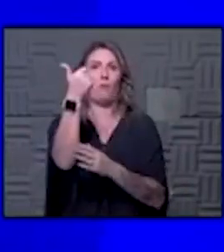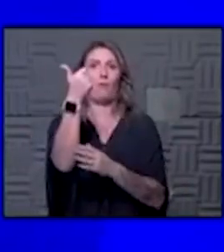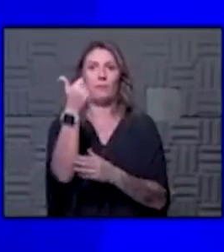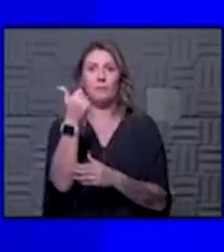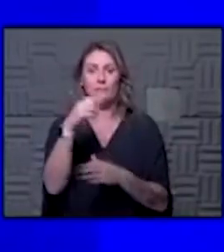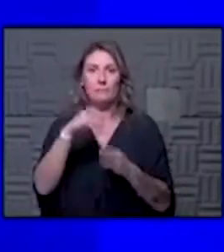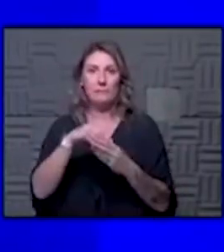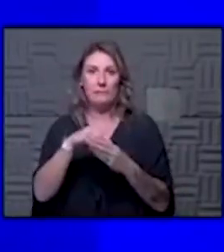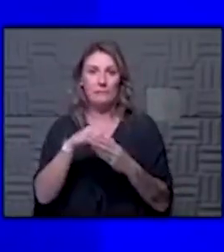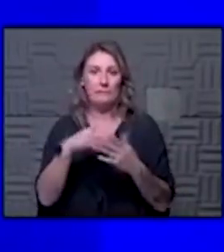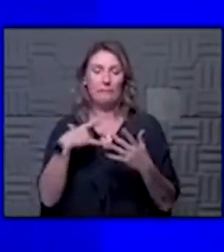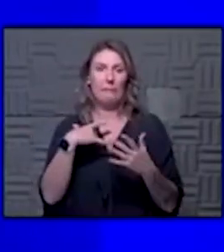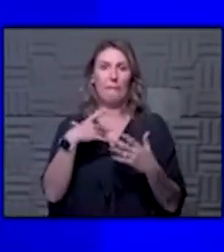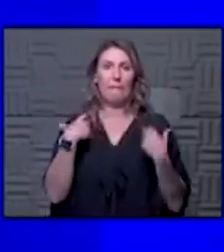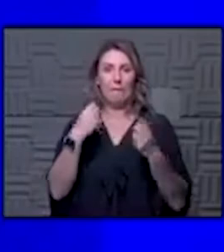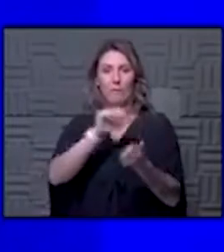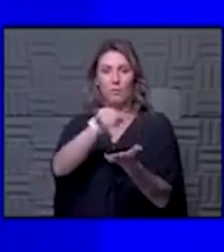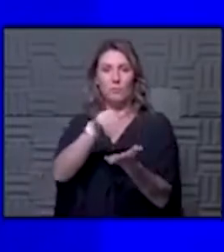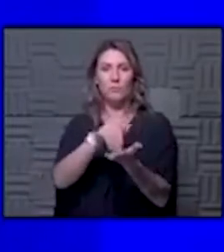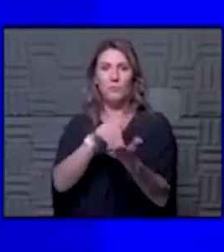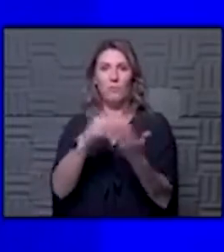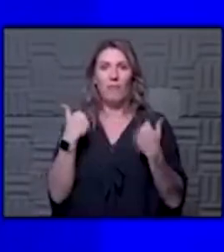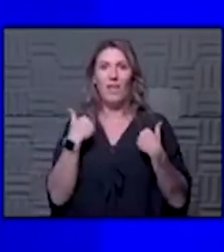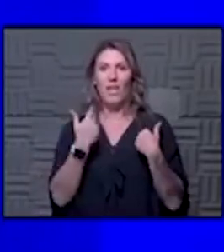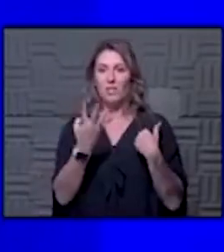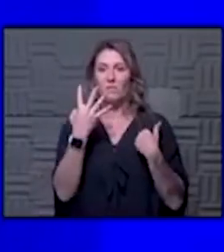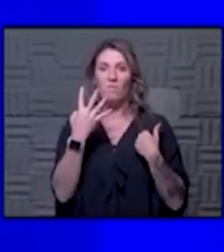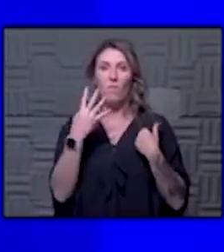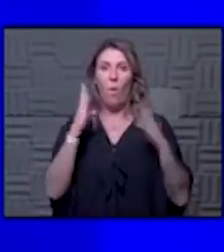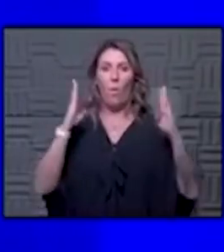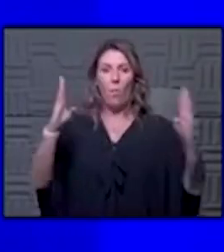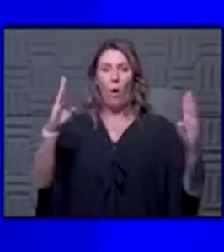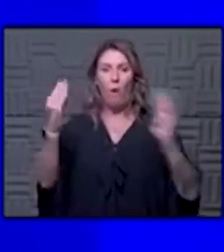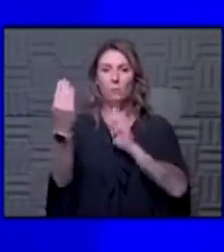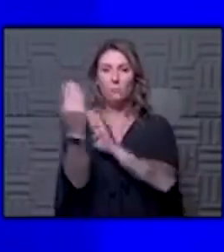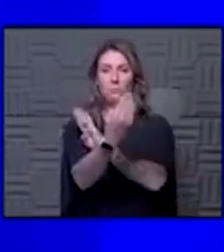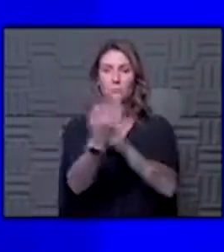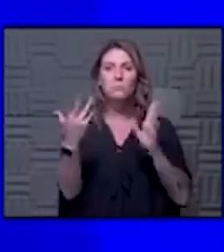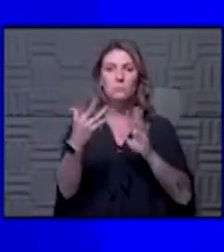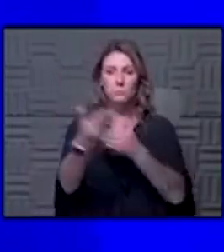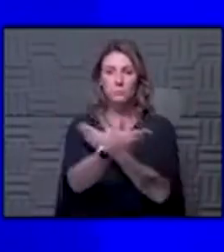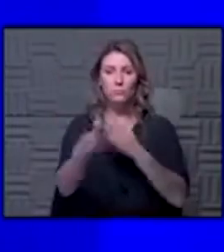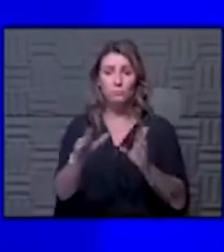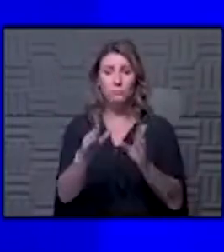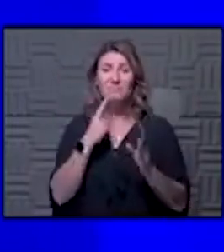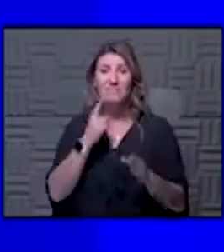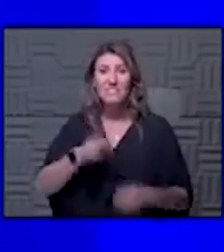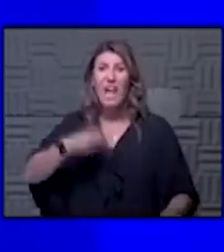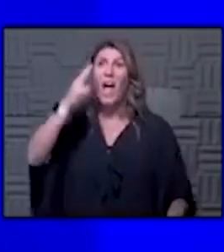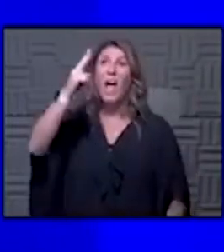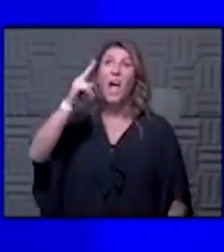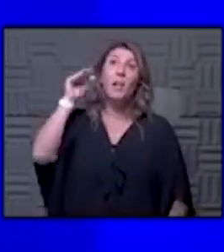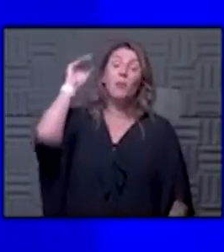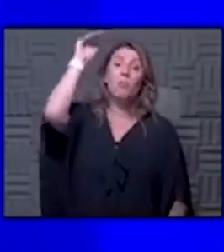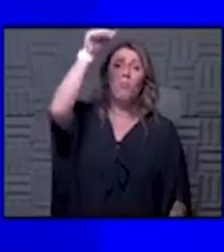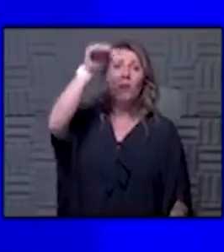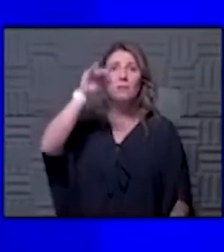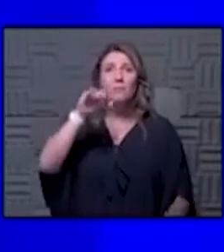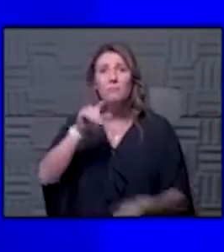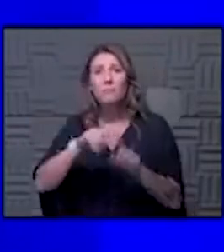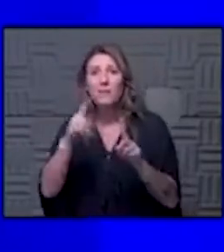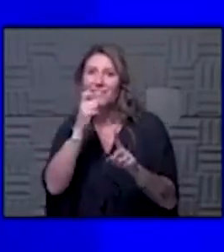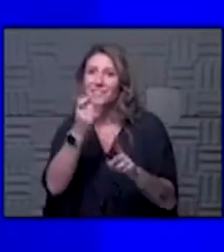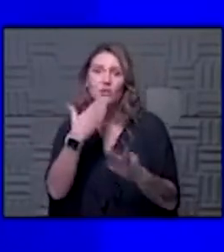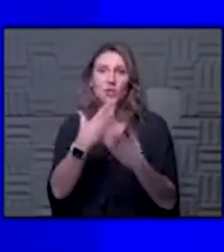health uh center that has four walls because it is it is pretty high pretty high but it's not as good as outdoors